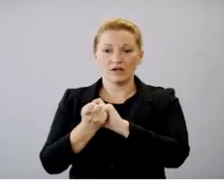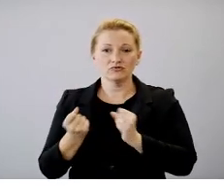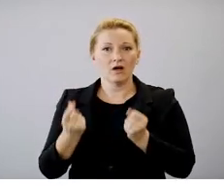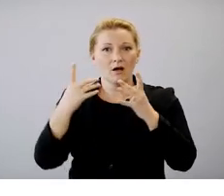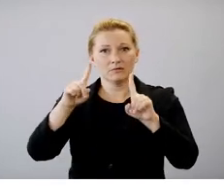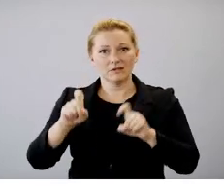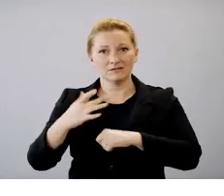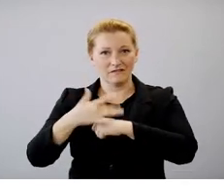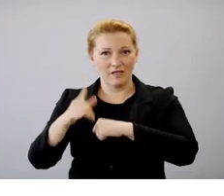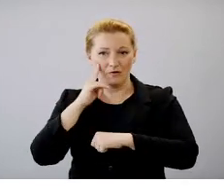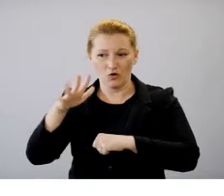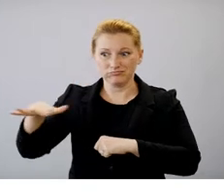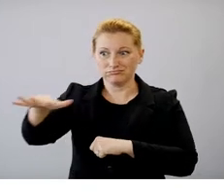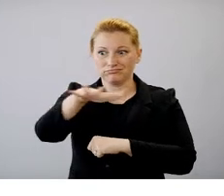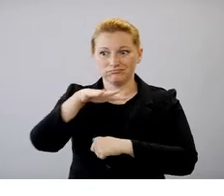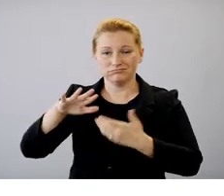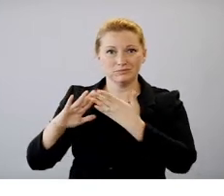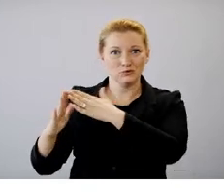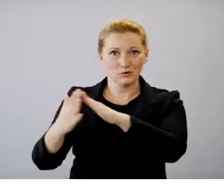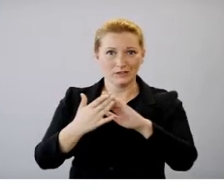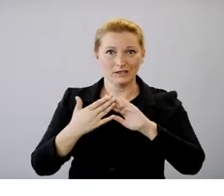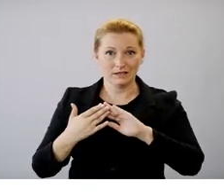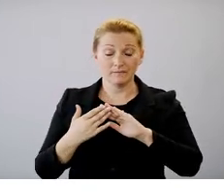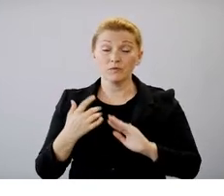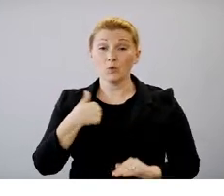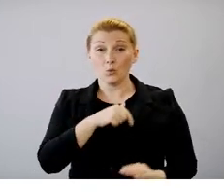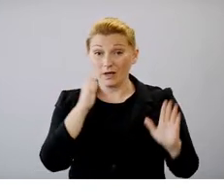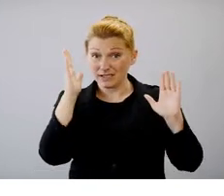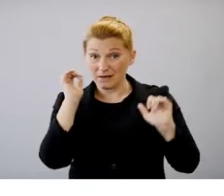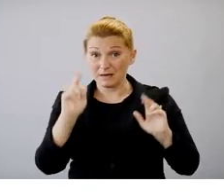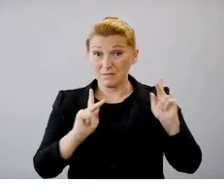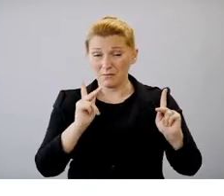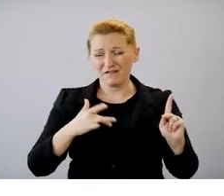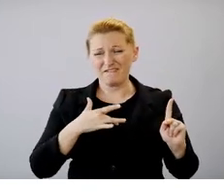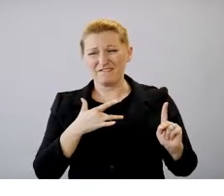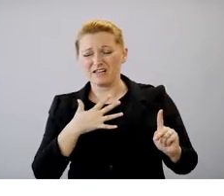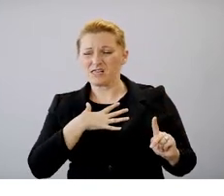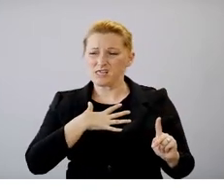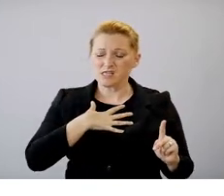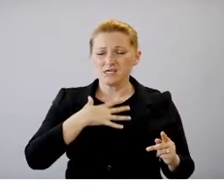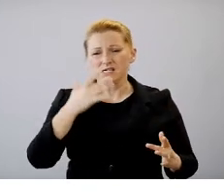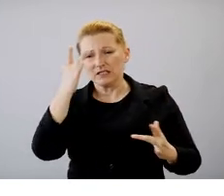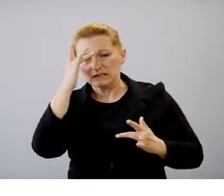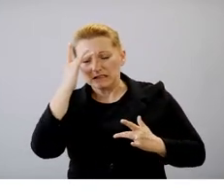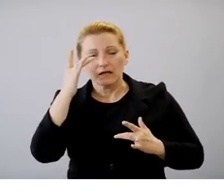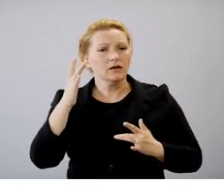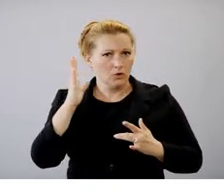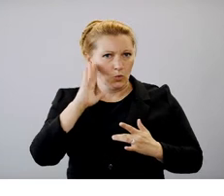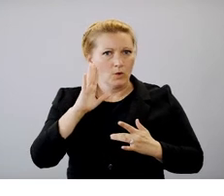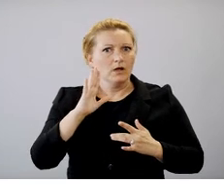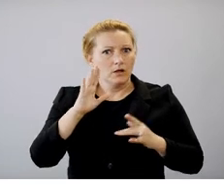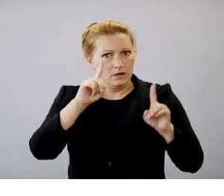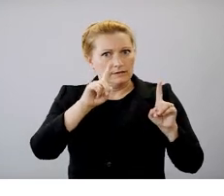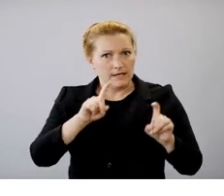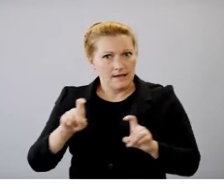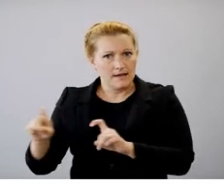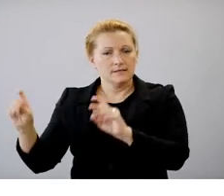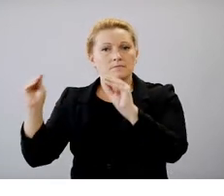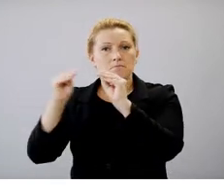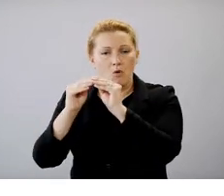We expect that moving forward that people who are symptomatic are going to be tested in greater proportion to those that are